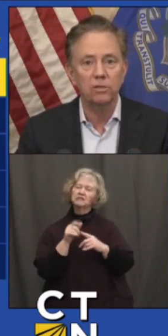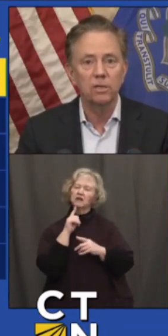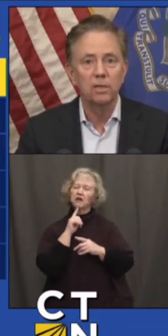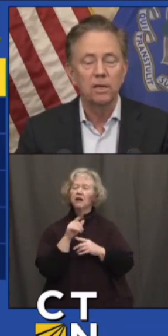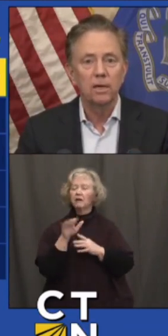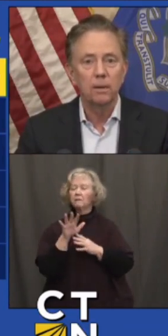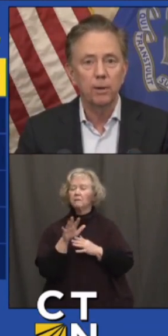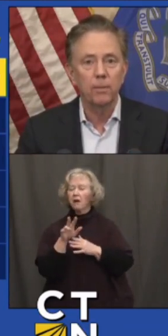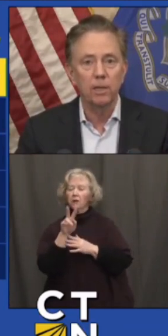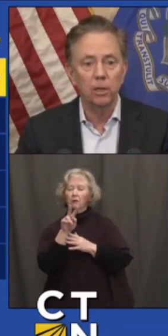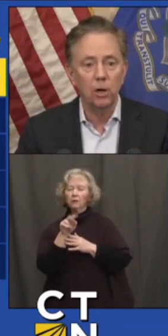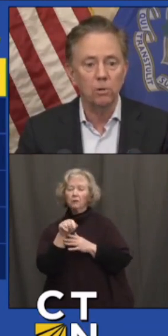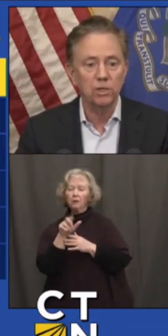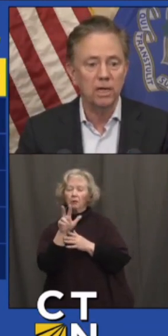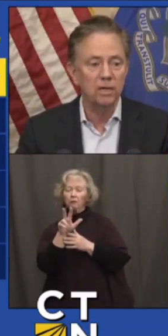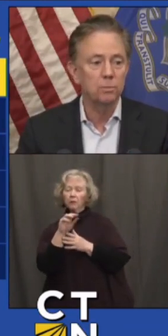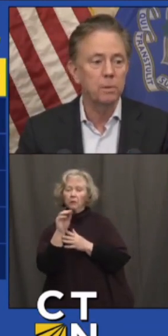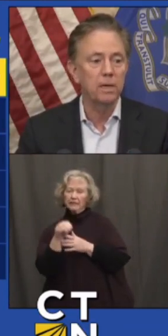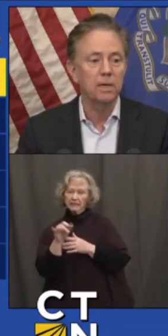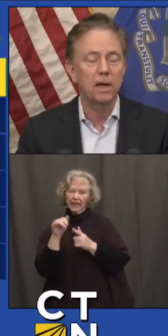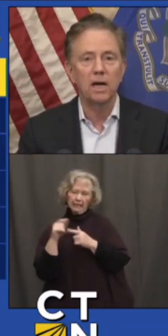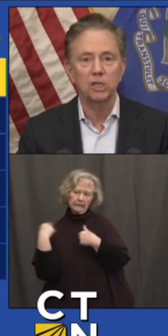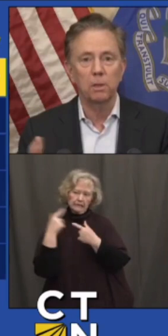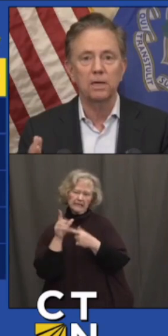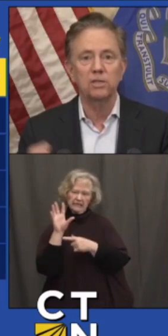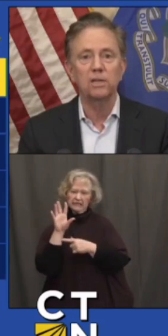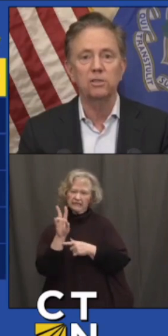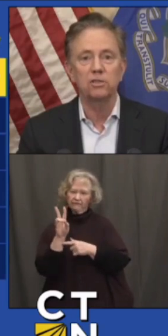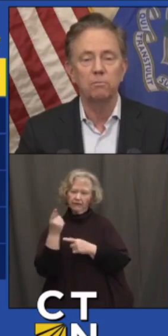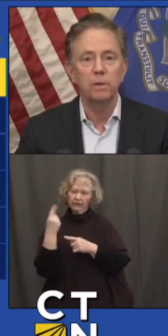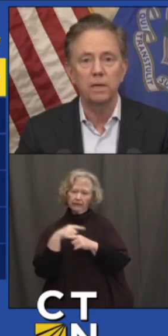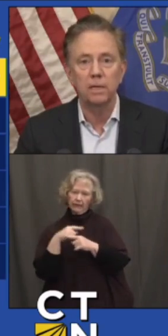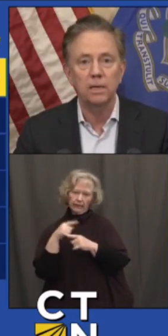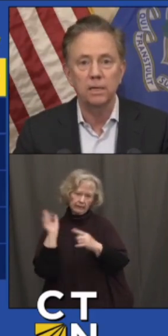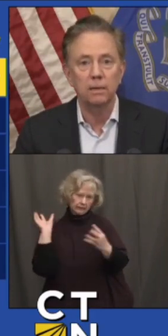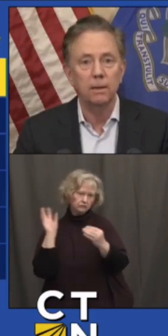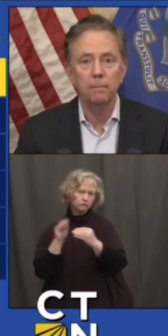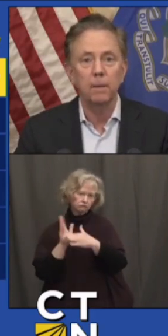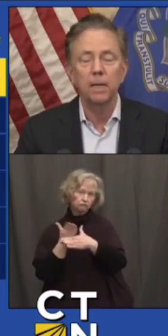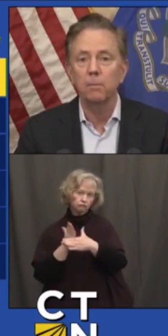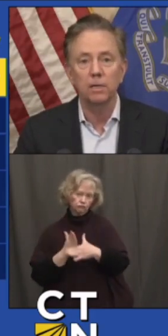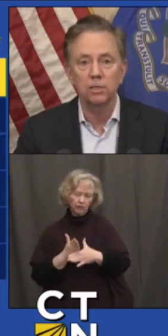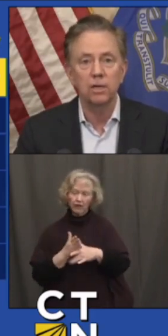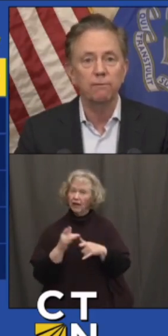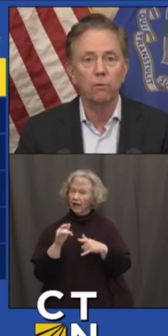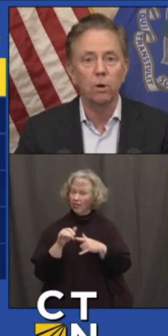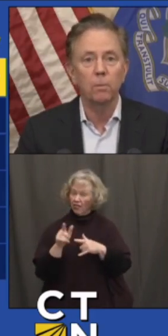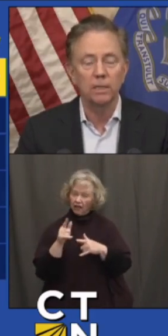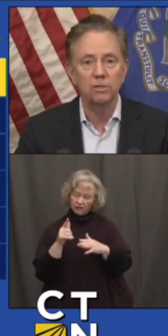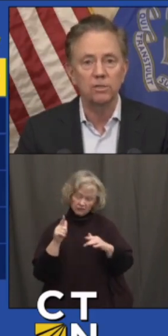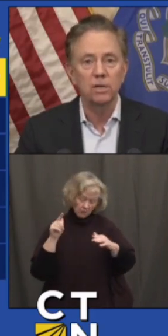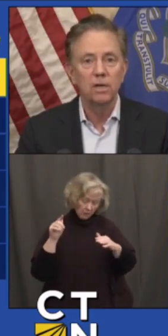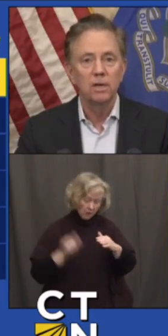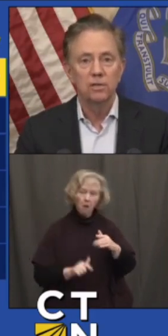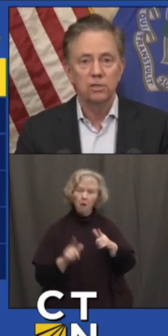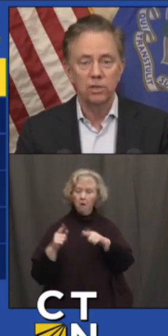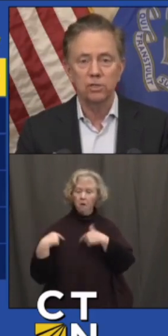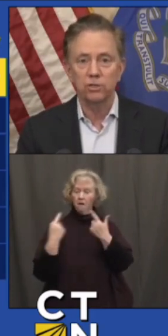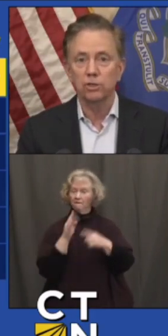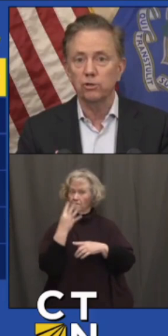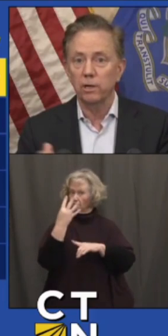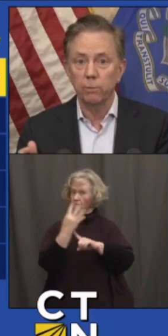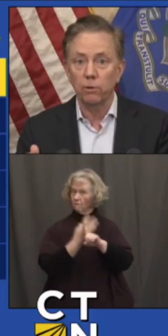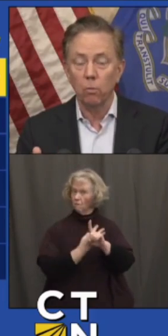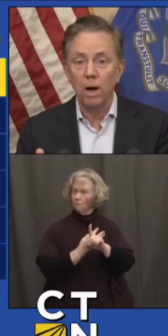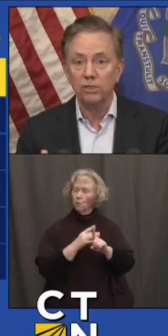average, probably the lowest it has been. And hospitalizations have been in many months, say four months. So